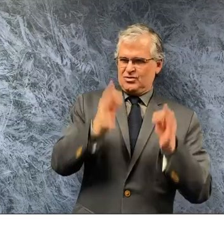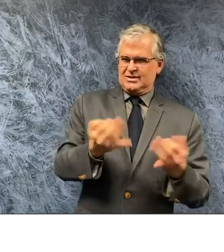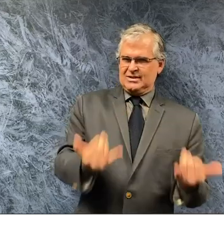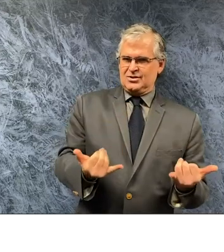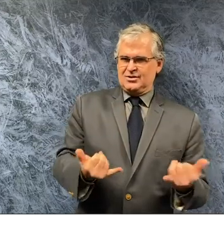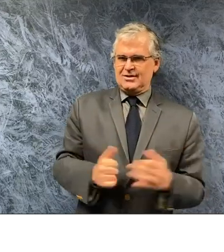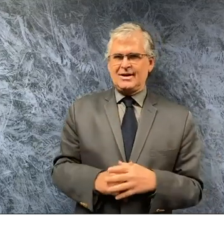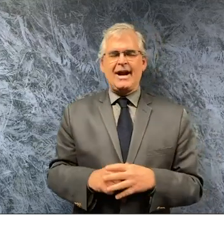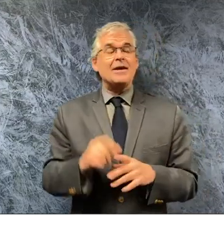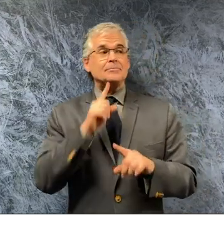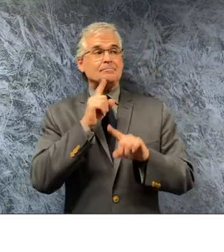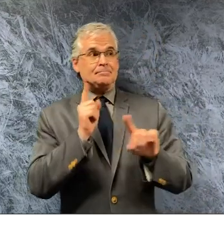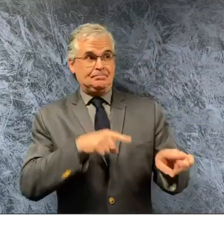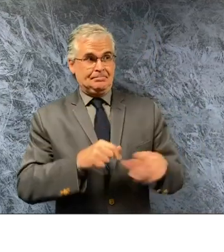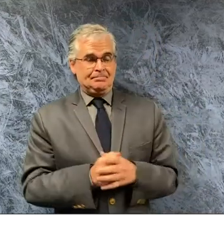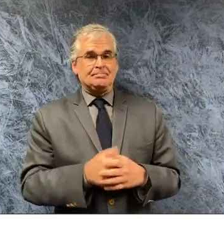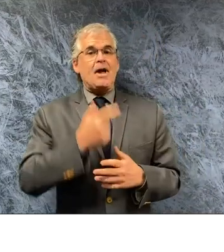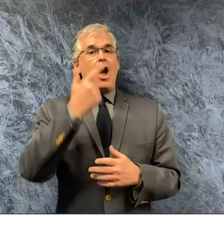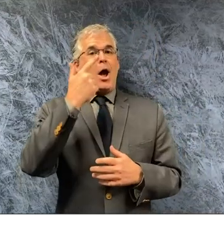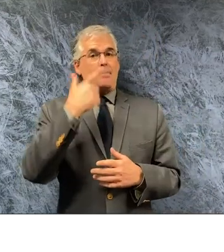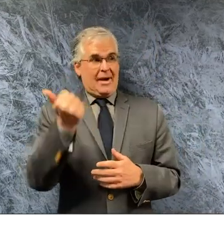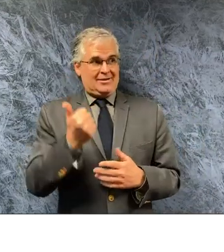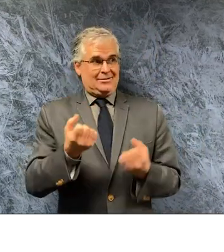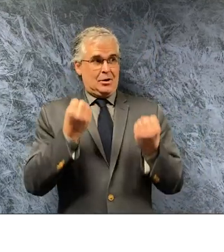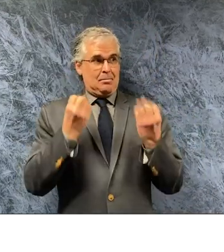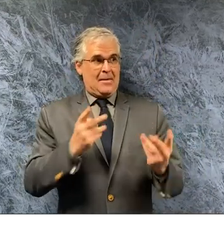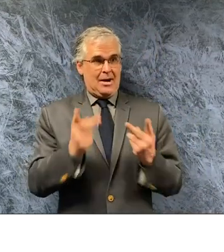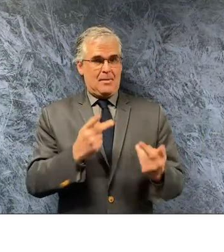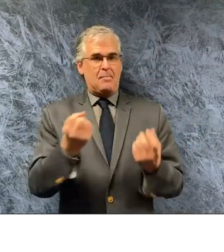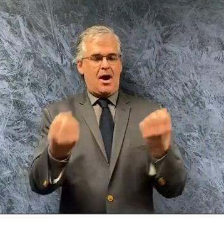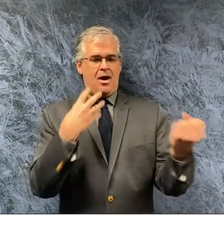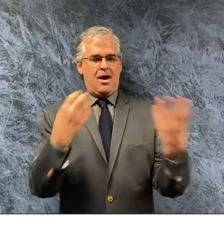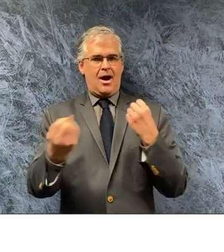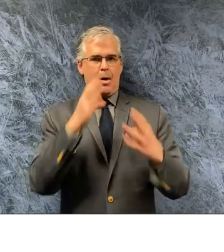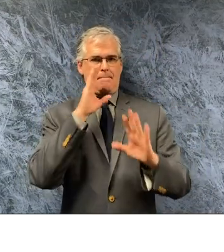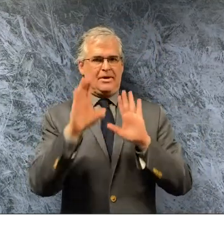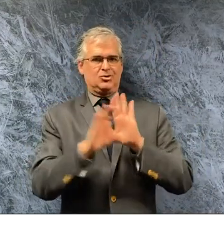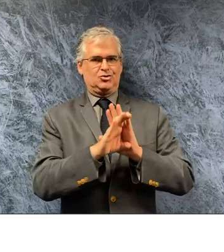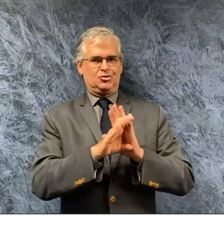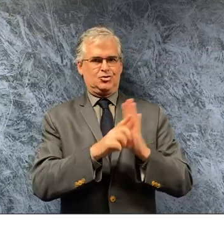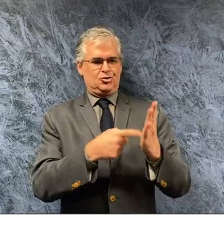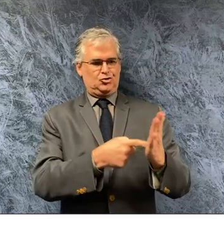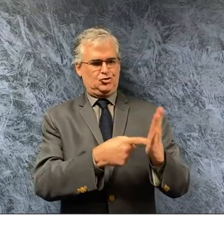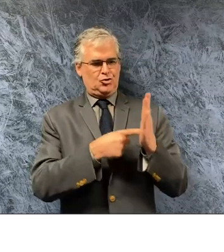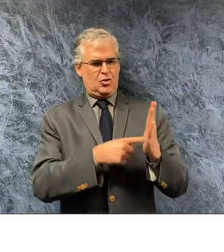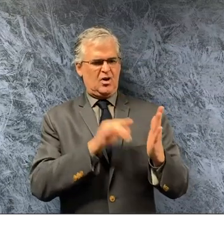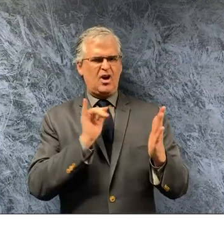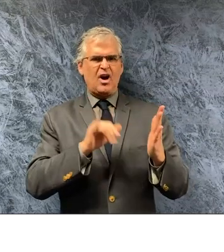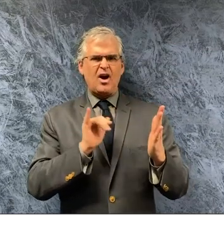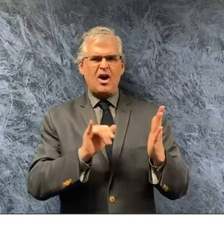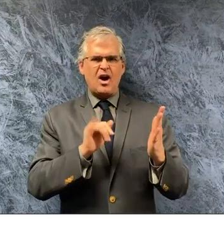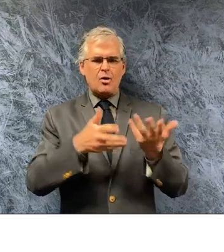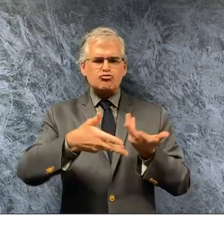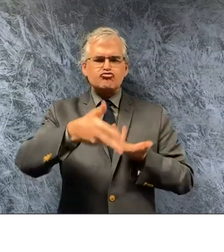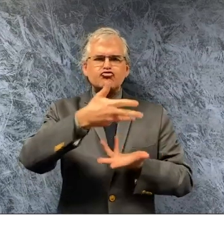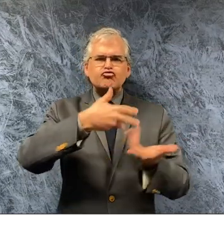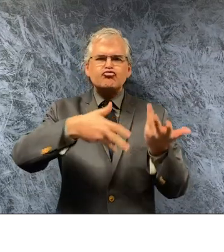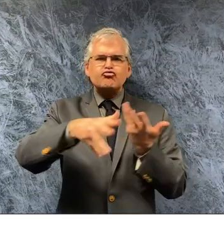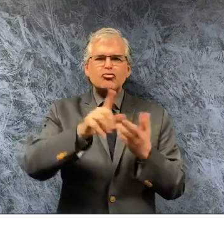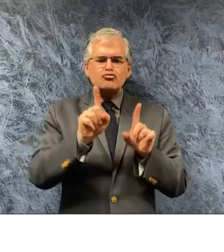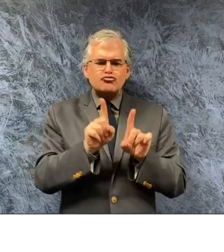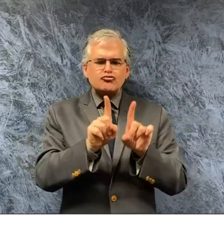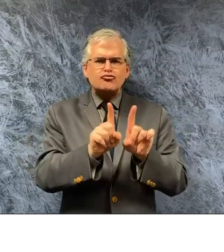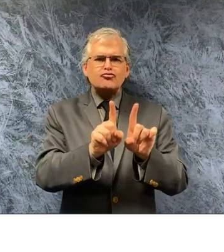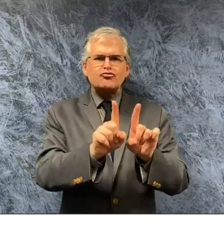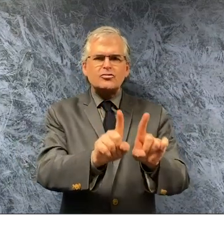of pictures that were sent in to me uh that showed that people were not uh practicing good social